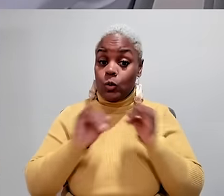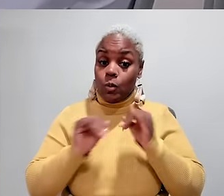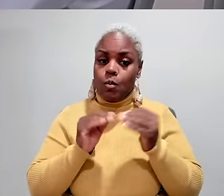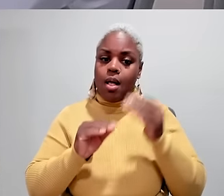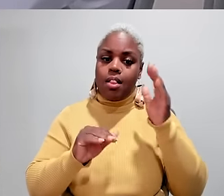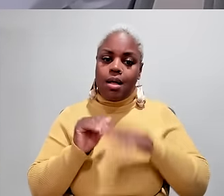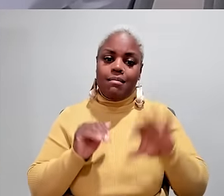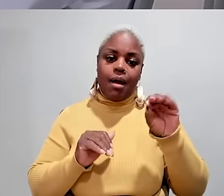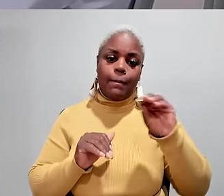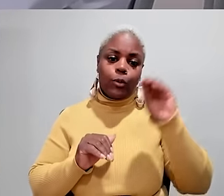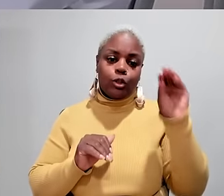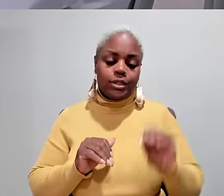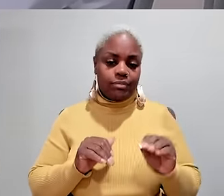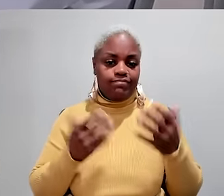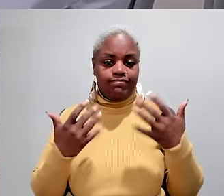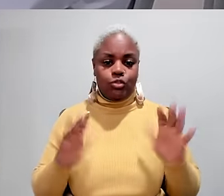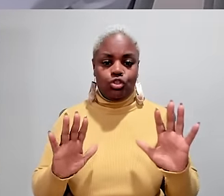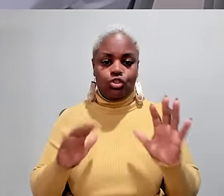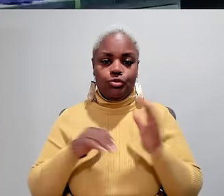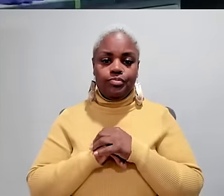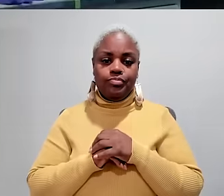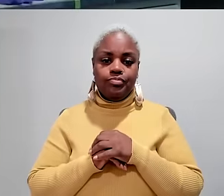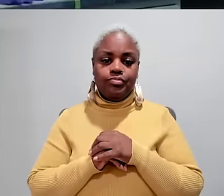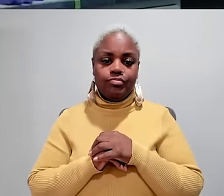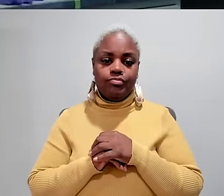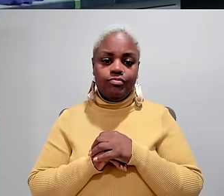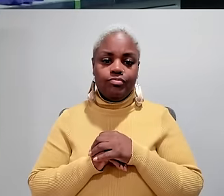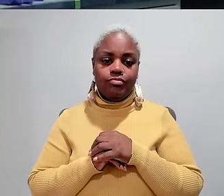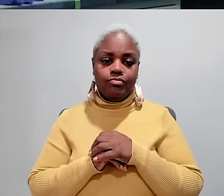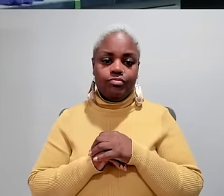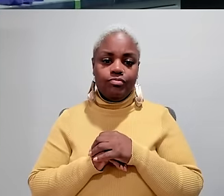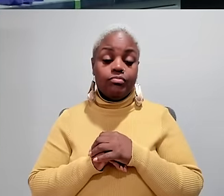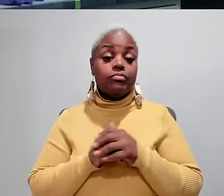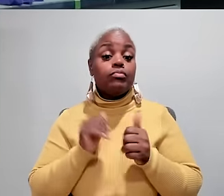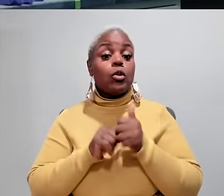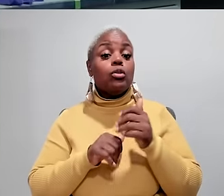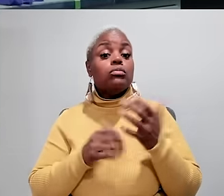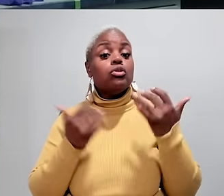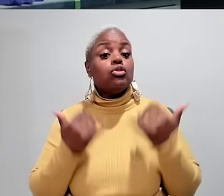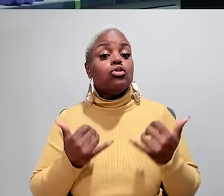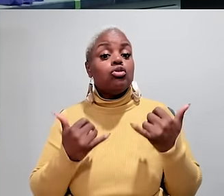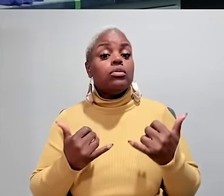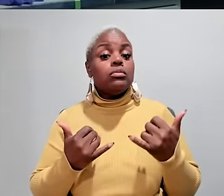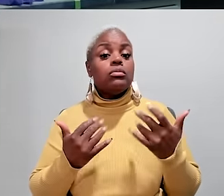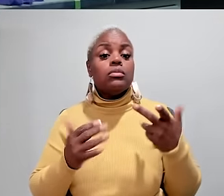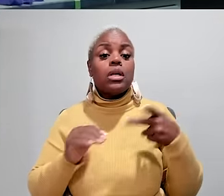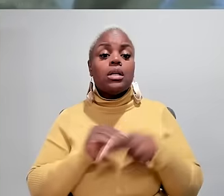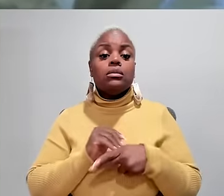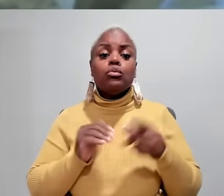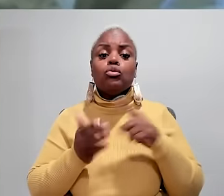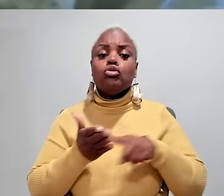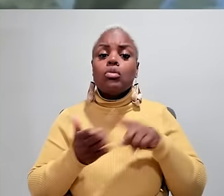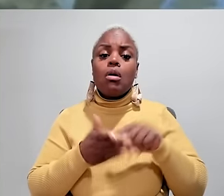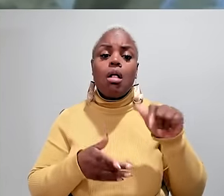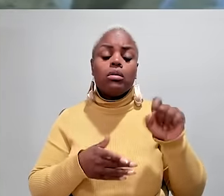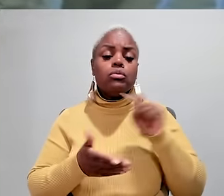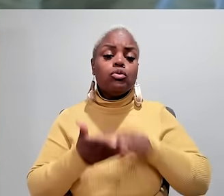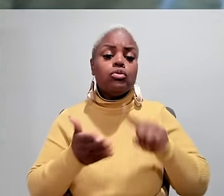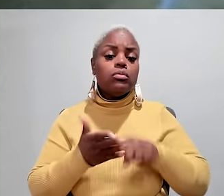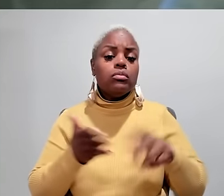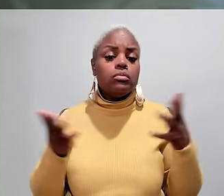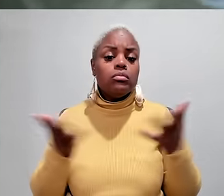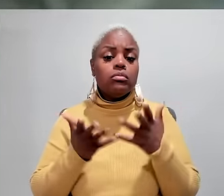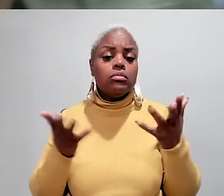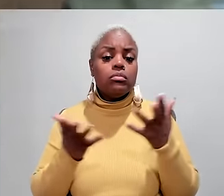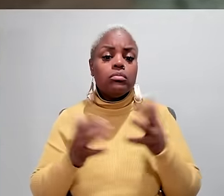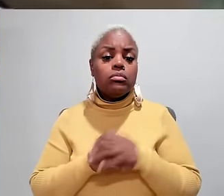was more than 90 percent complete much of the current cutting-edge research on ALS happens here at